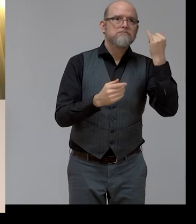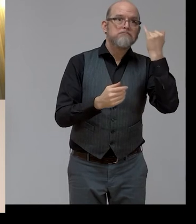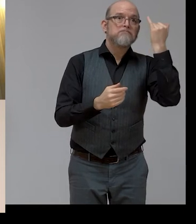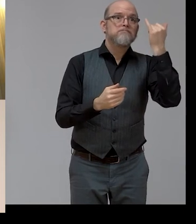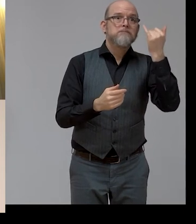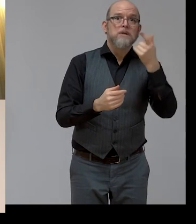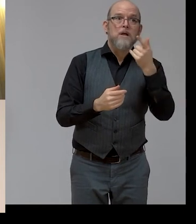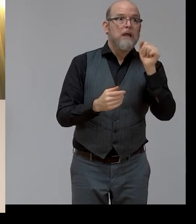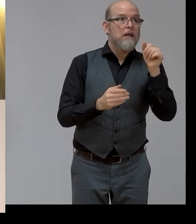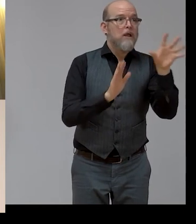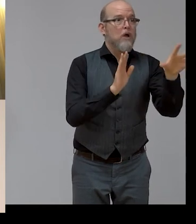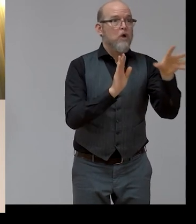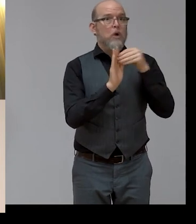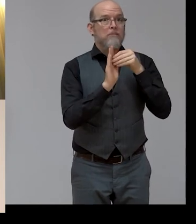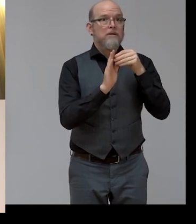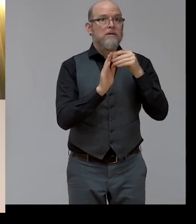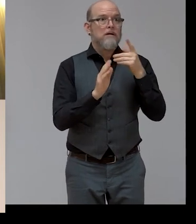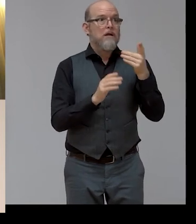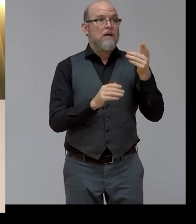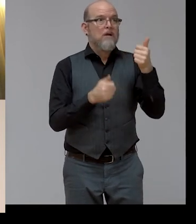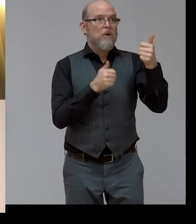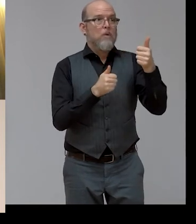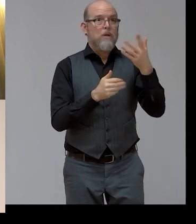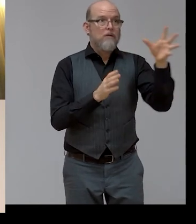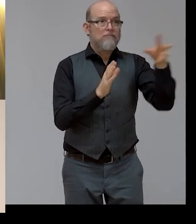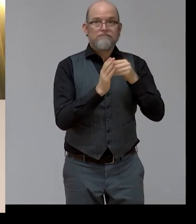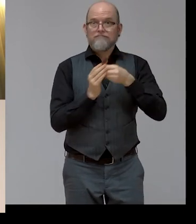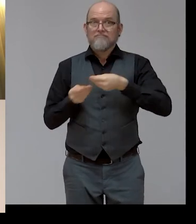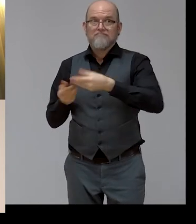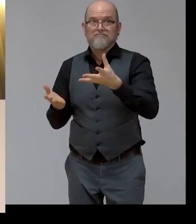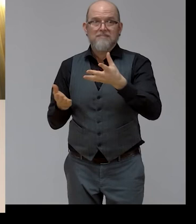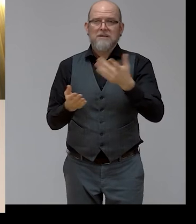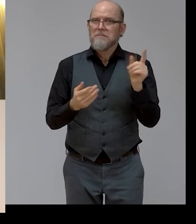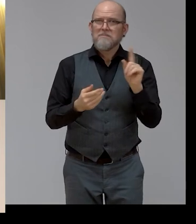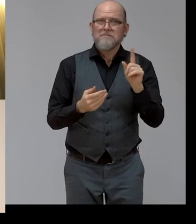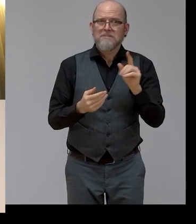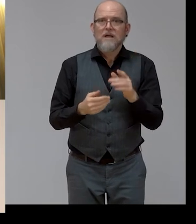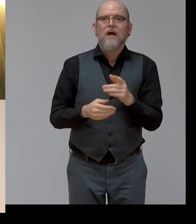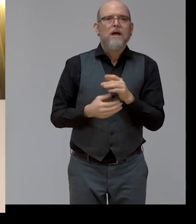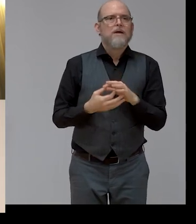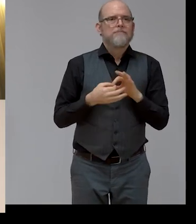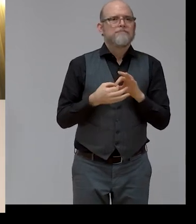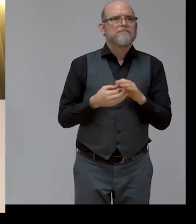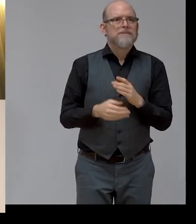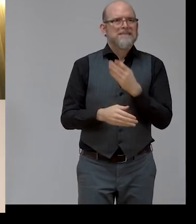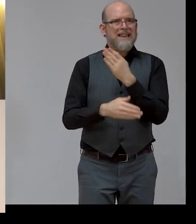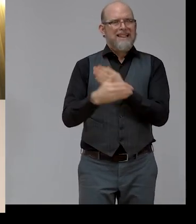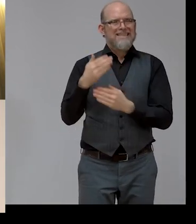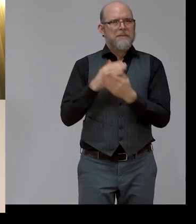Exactly, with regard to having this disability perspective in recovery plans, in strategies?